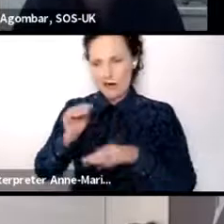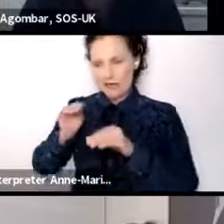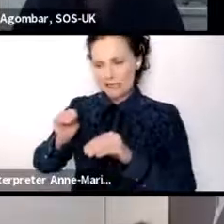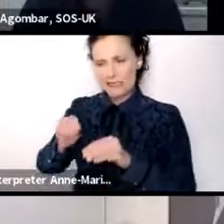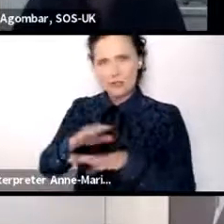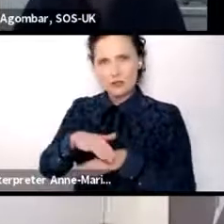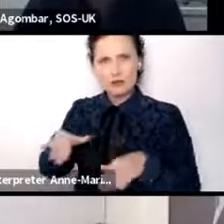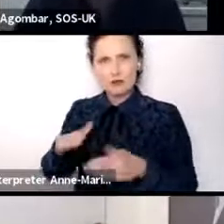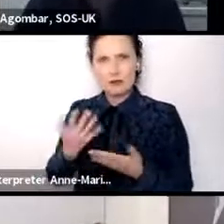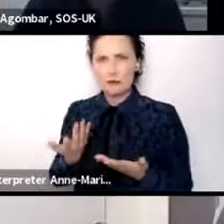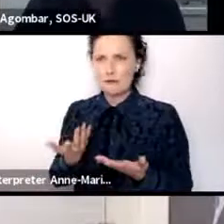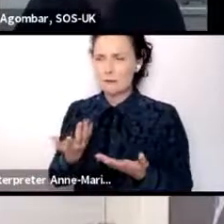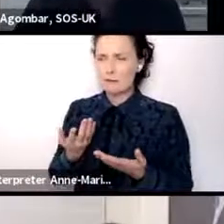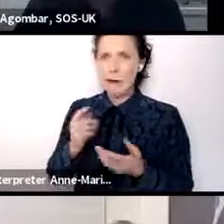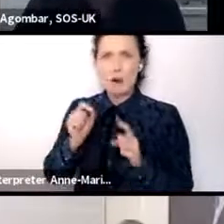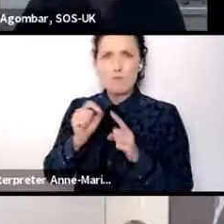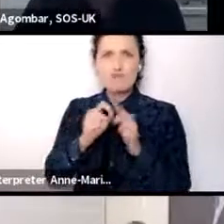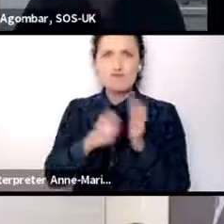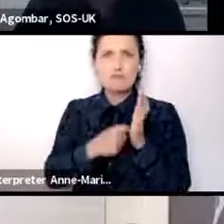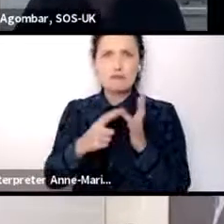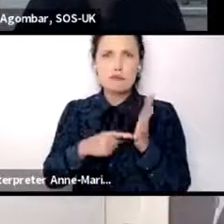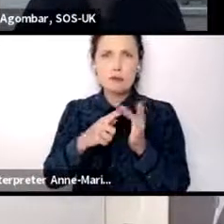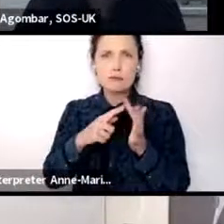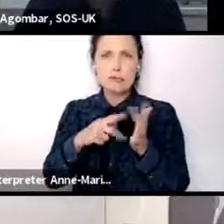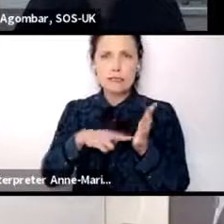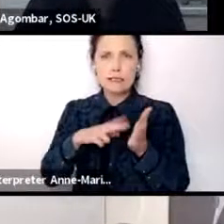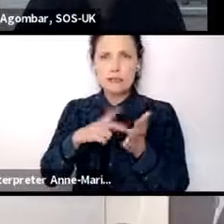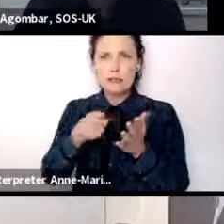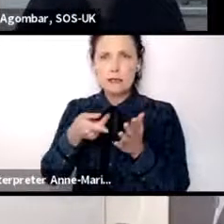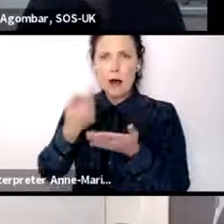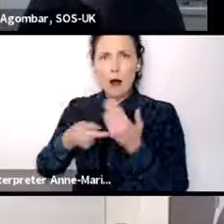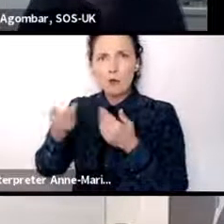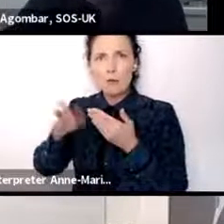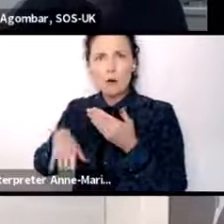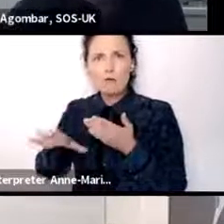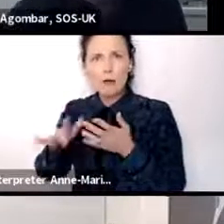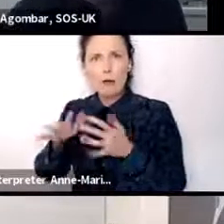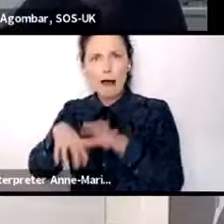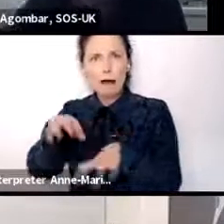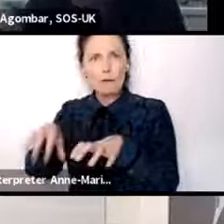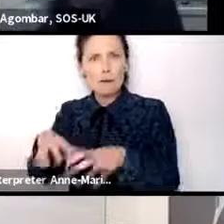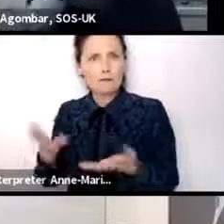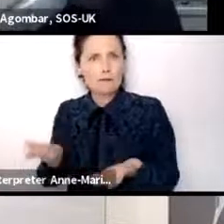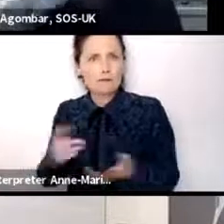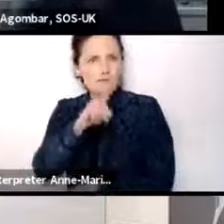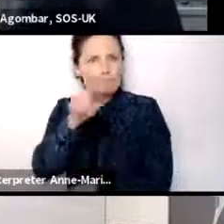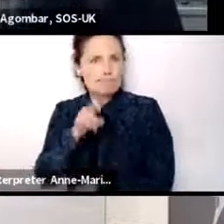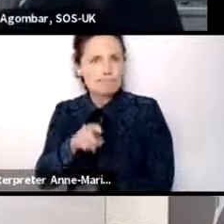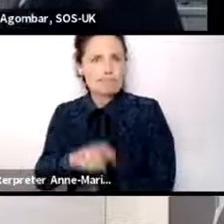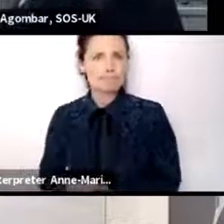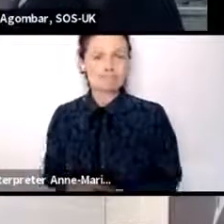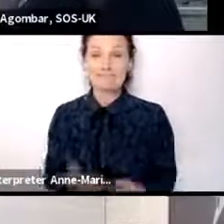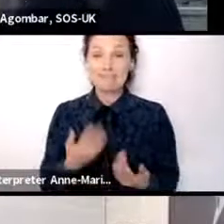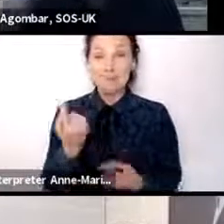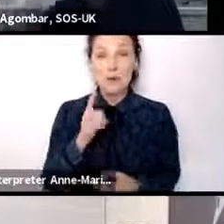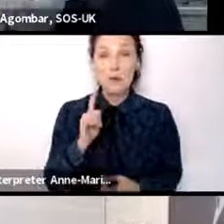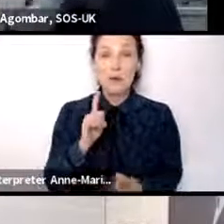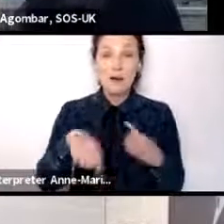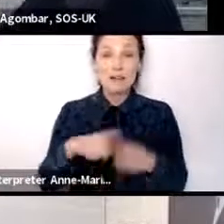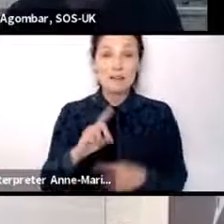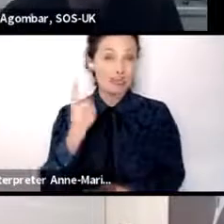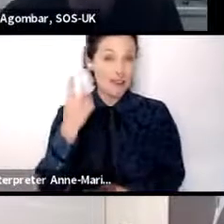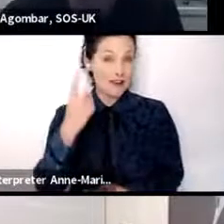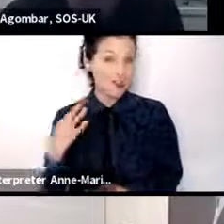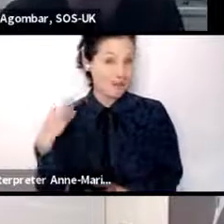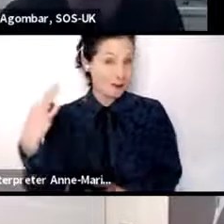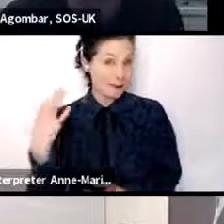animals? Who would like to come in and comment on that question first? Any volunteers from